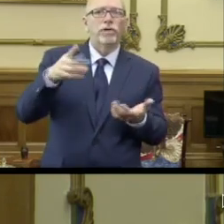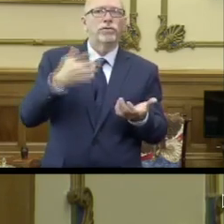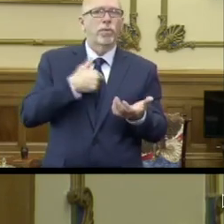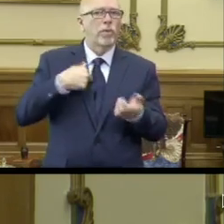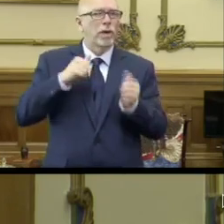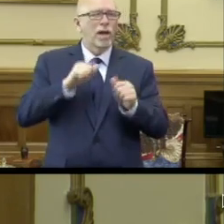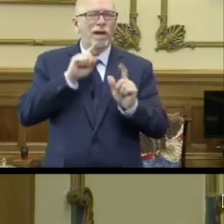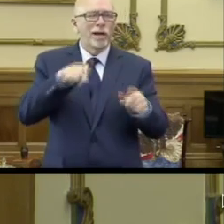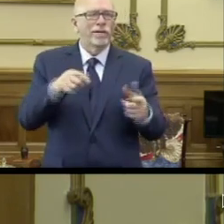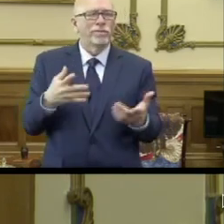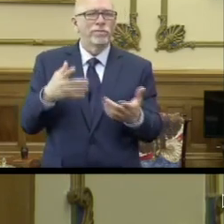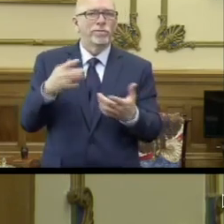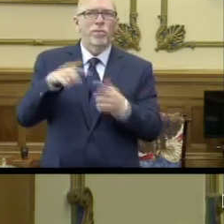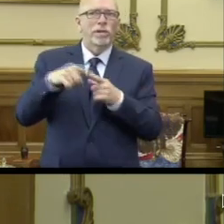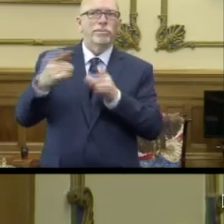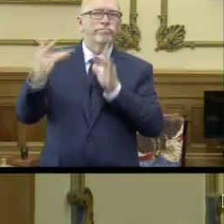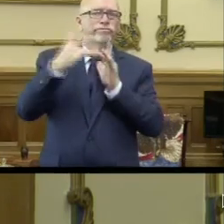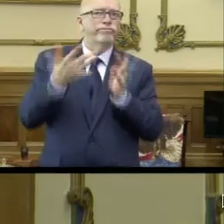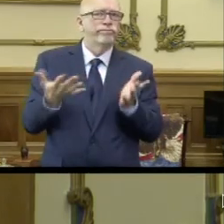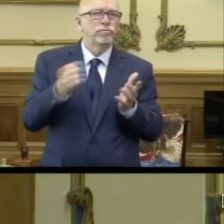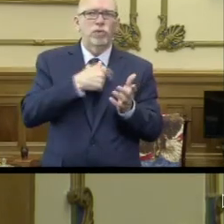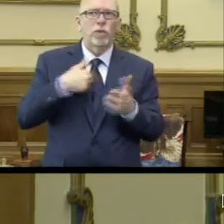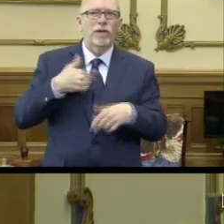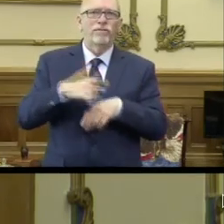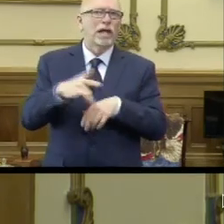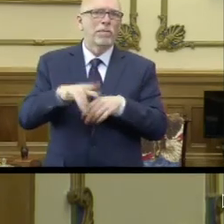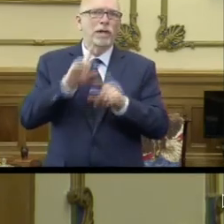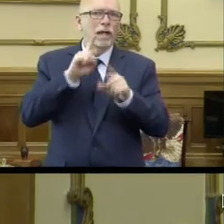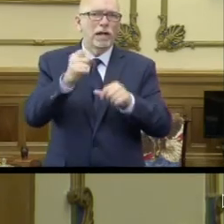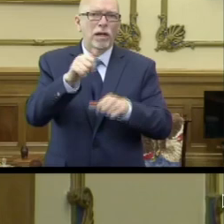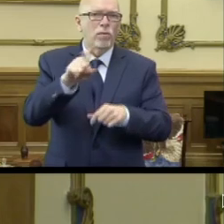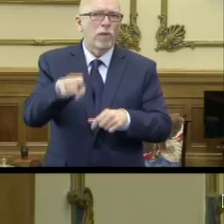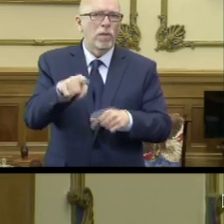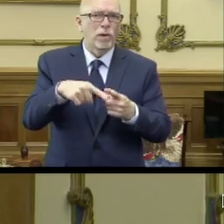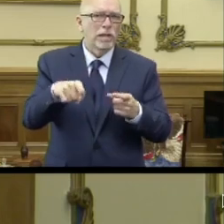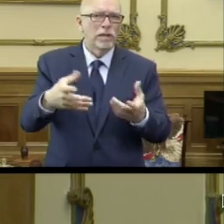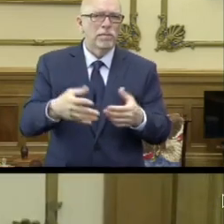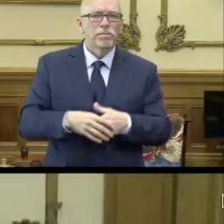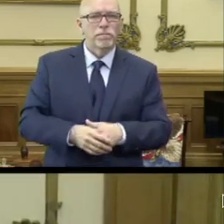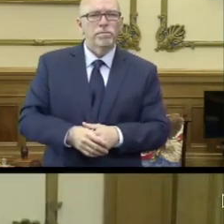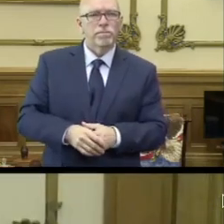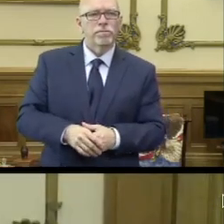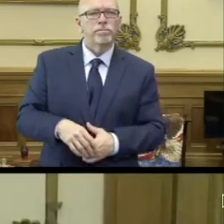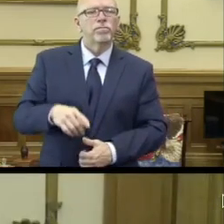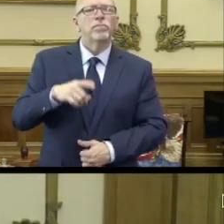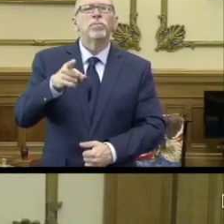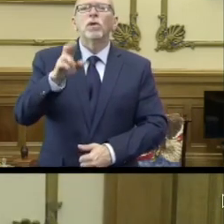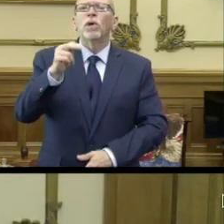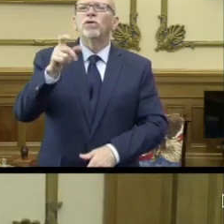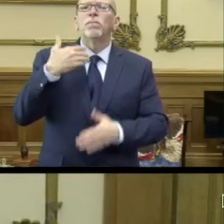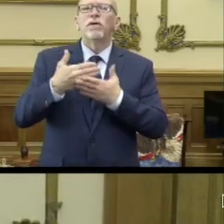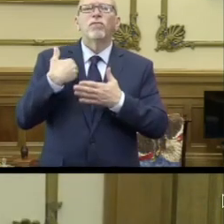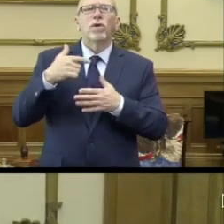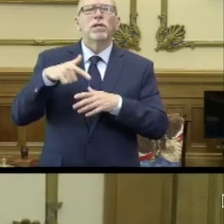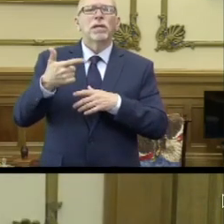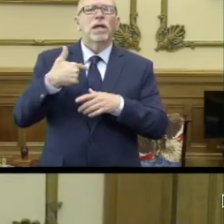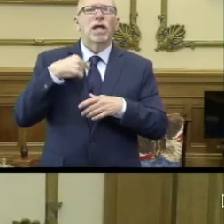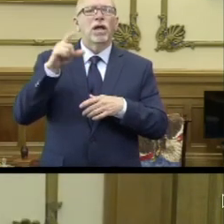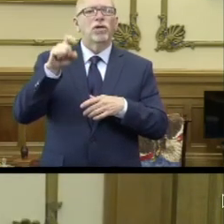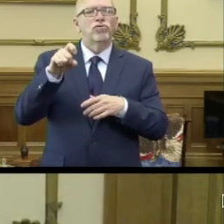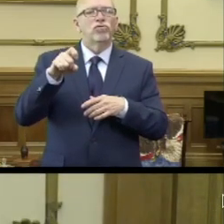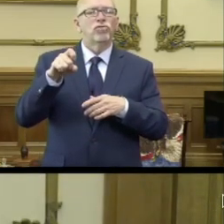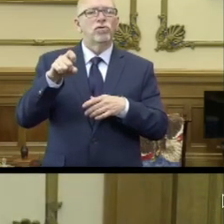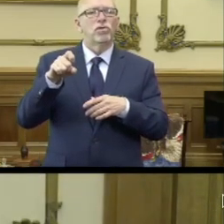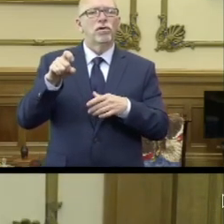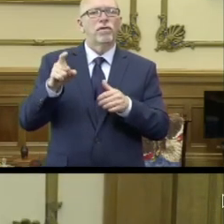can answer those as they come forward. So we're available to do that as needed. Rachel, before I probably should have kicked the first